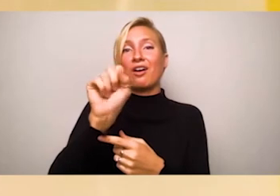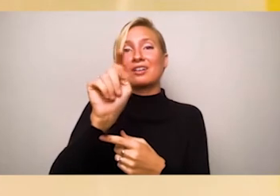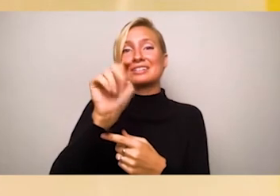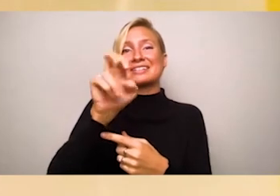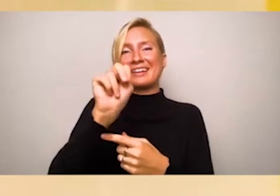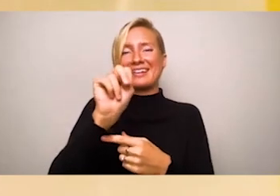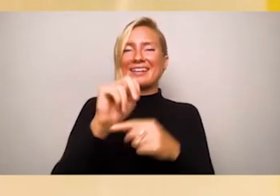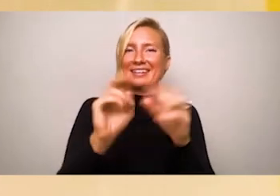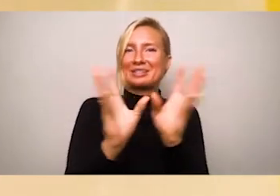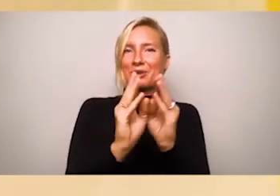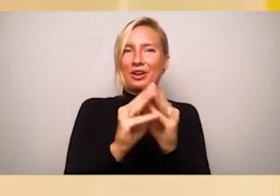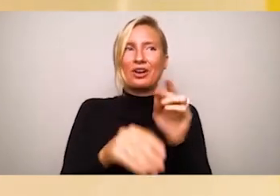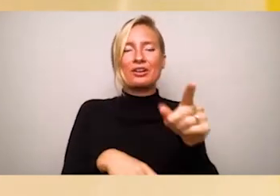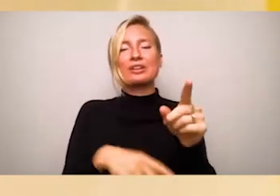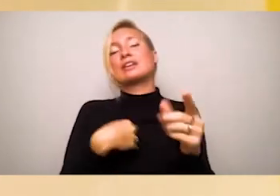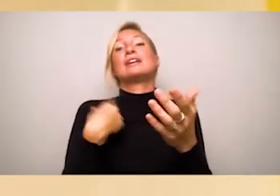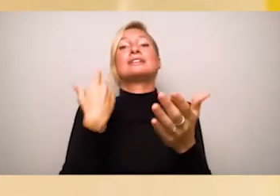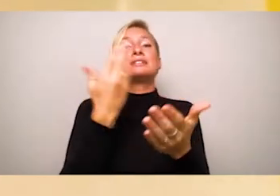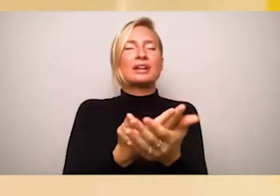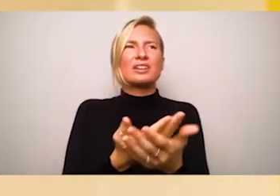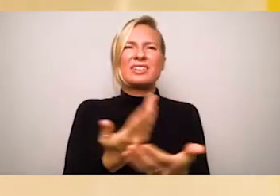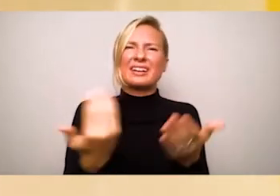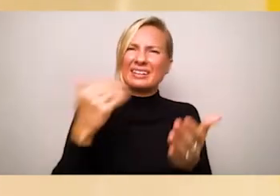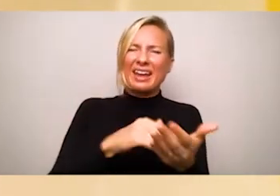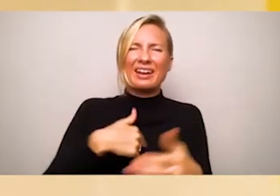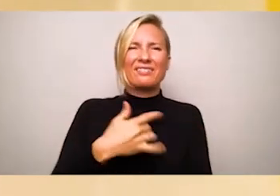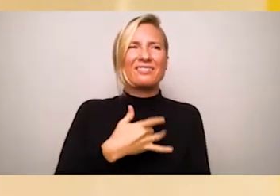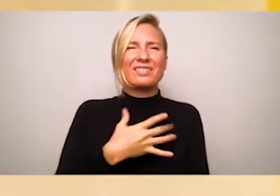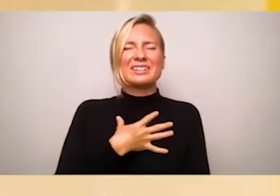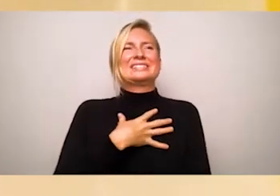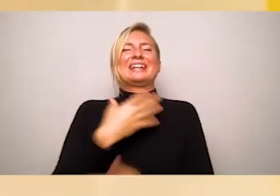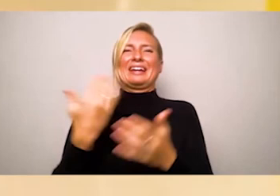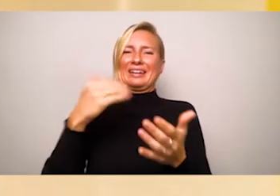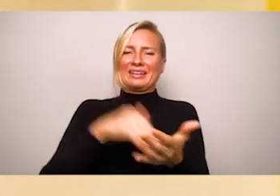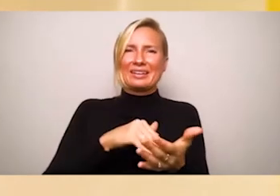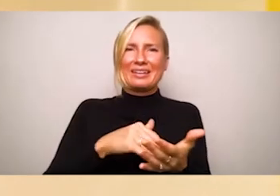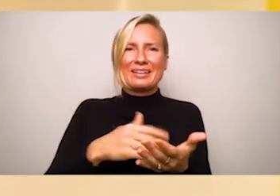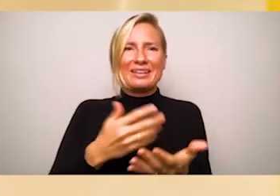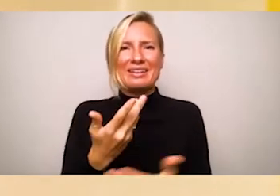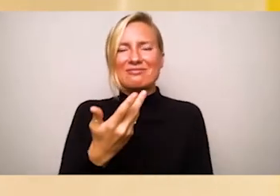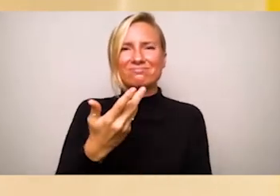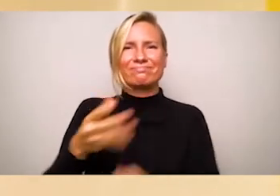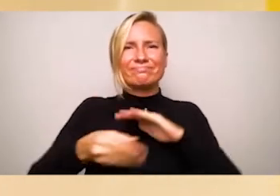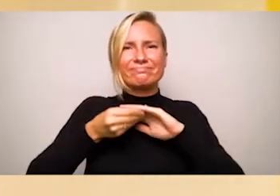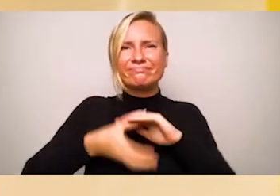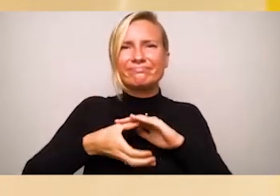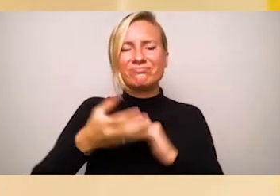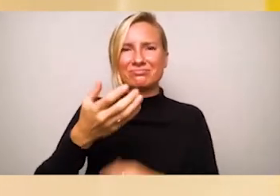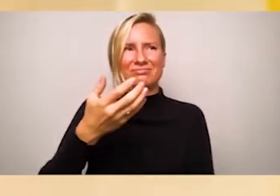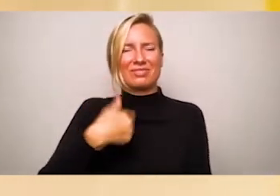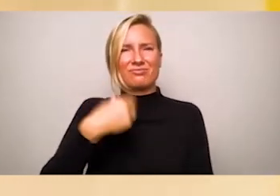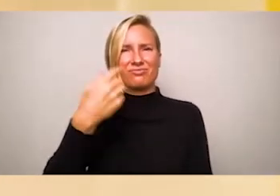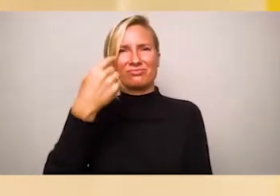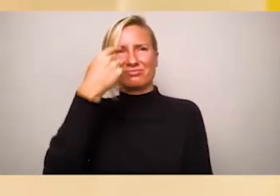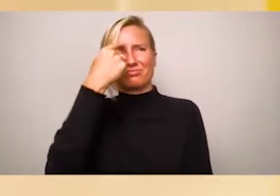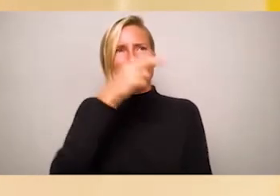For all I had read about my new classmates, who I imagined came straight from Sweet Valley and Stony Brook, I could